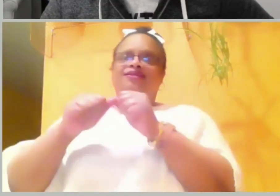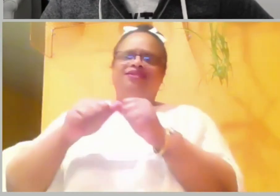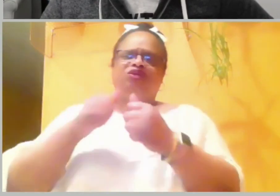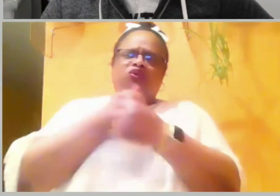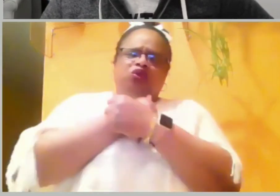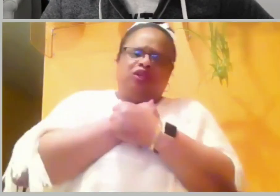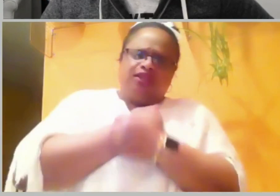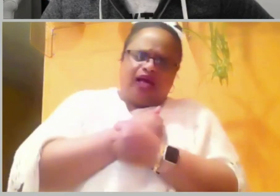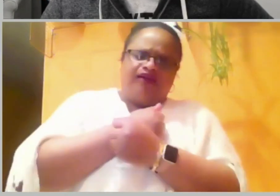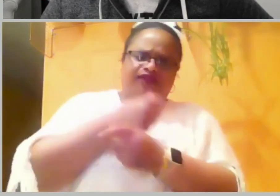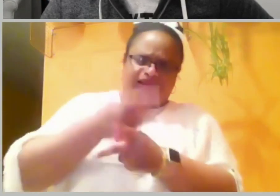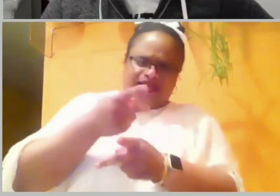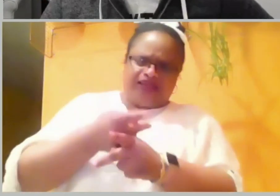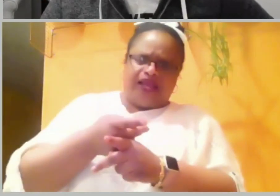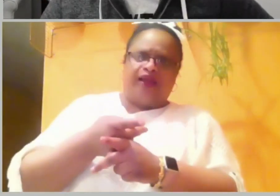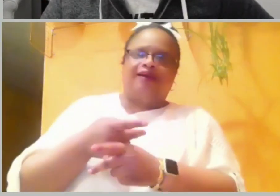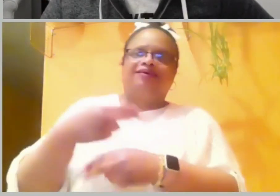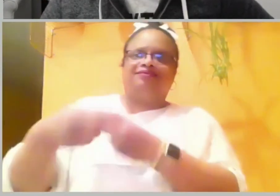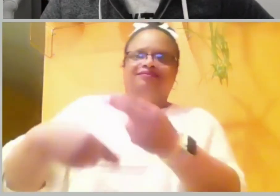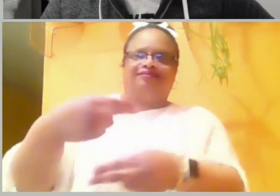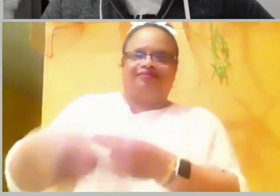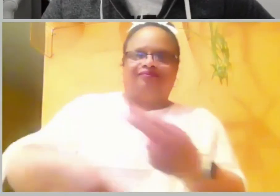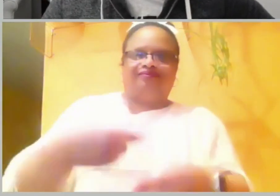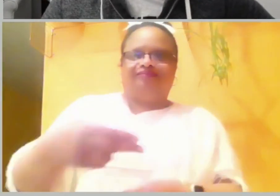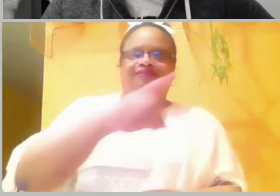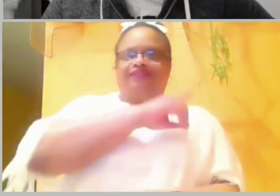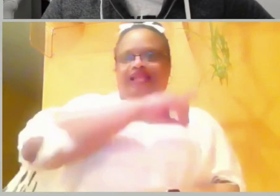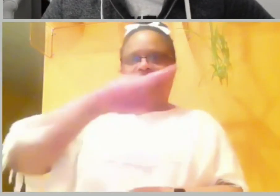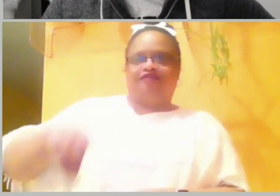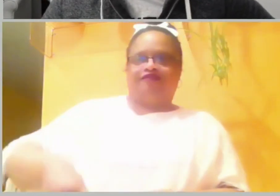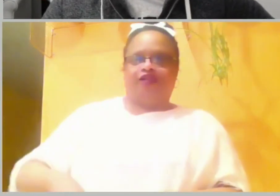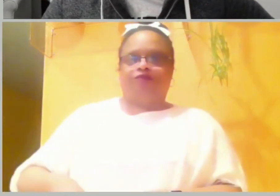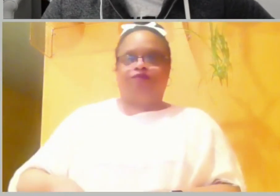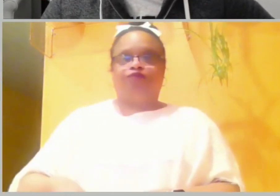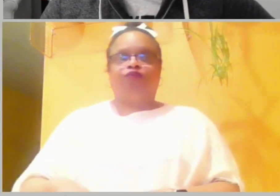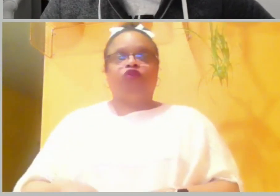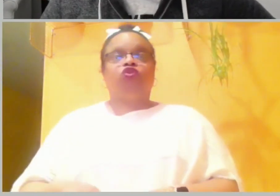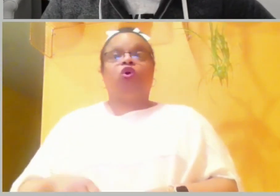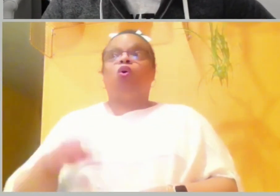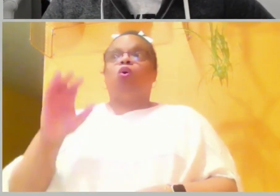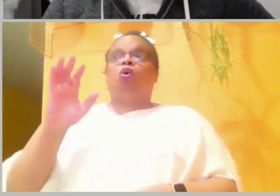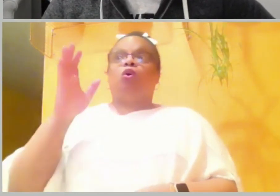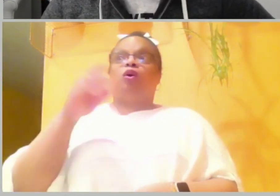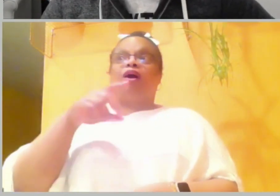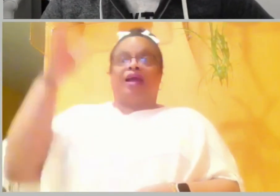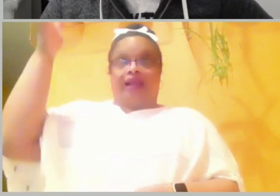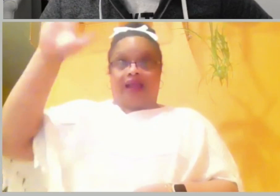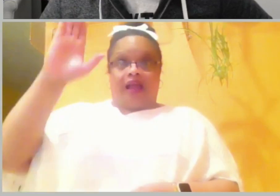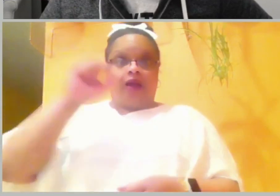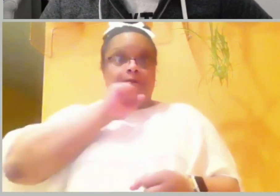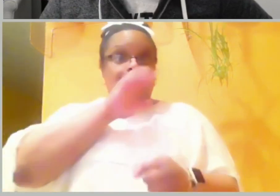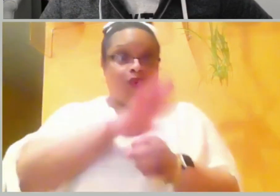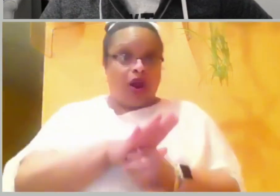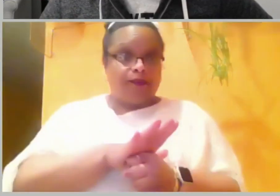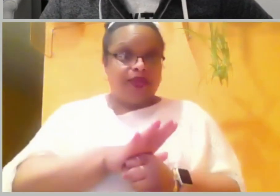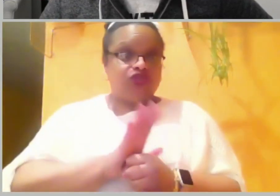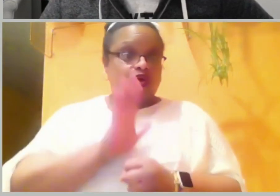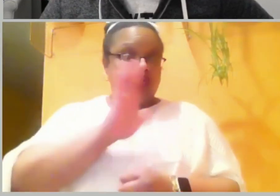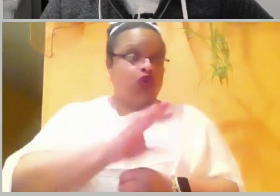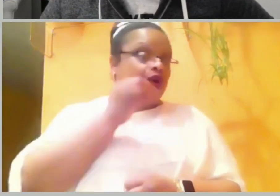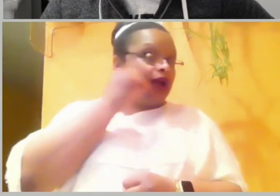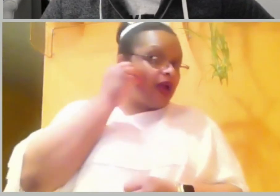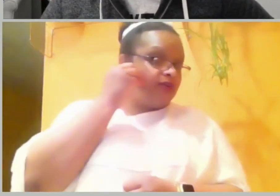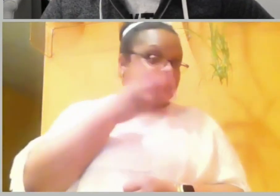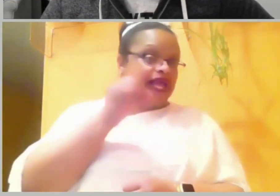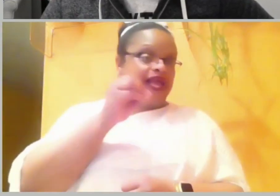whom I put away from before you. And your house and your kingdom shall be made sure forever before me. Your